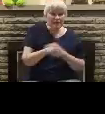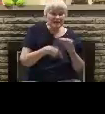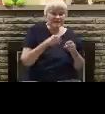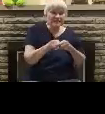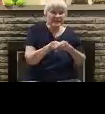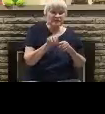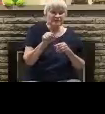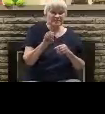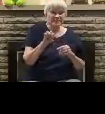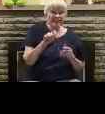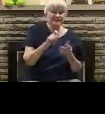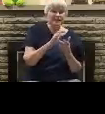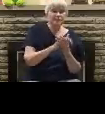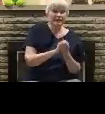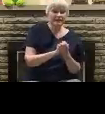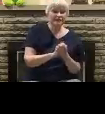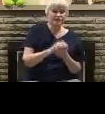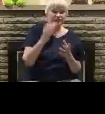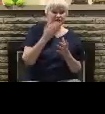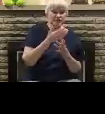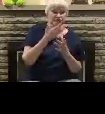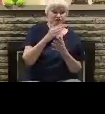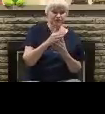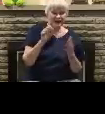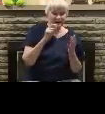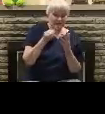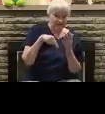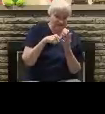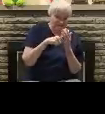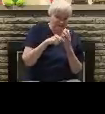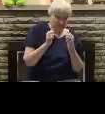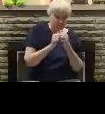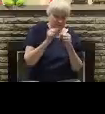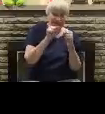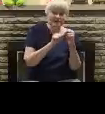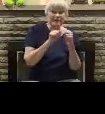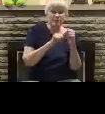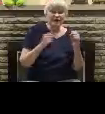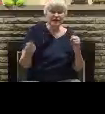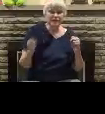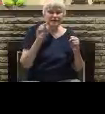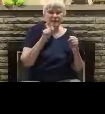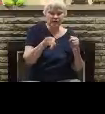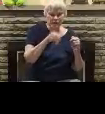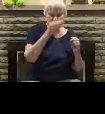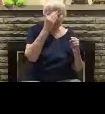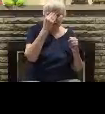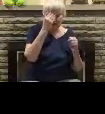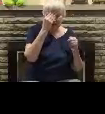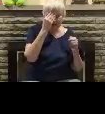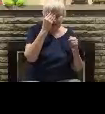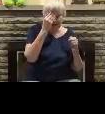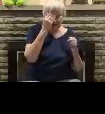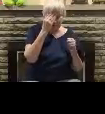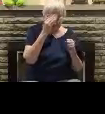to share the online message links with your loved ones, your Christian friends, and your church family.